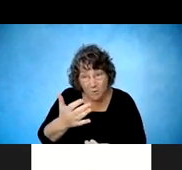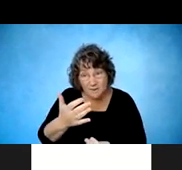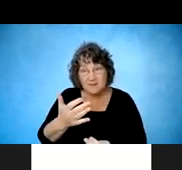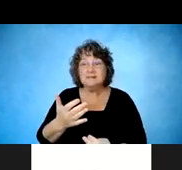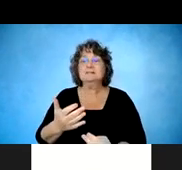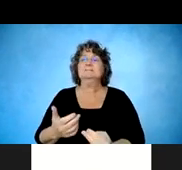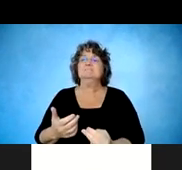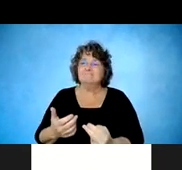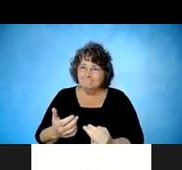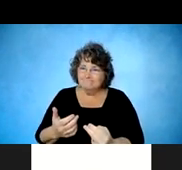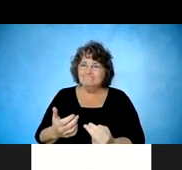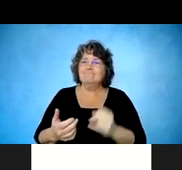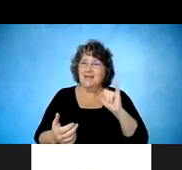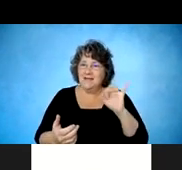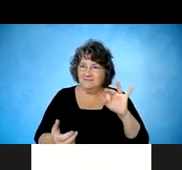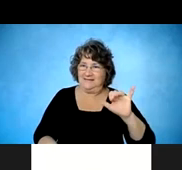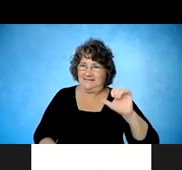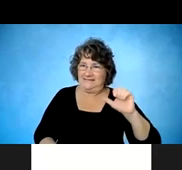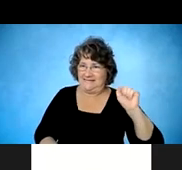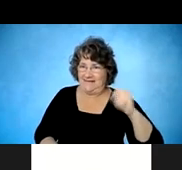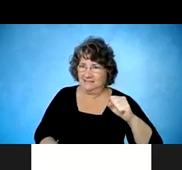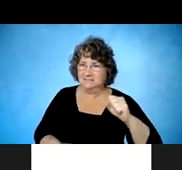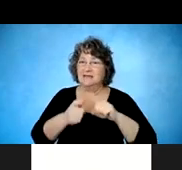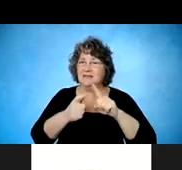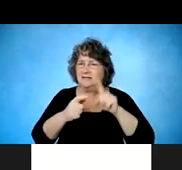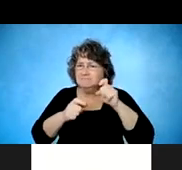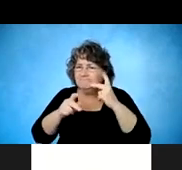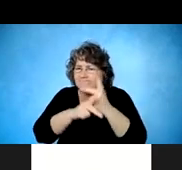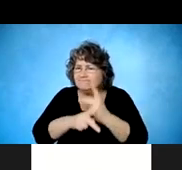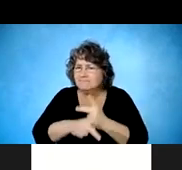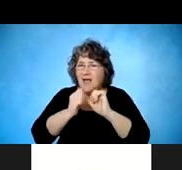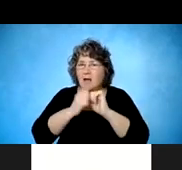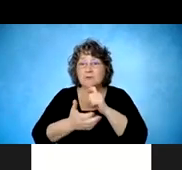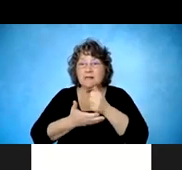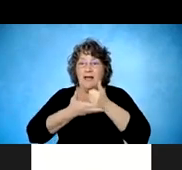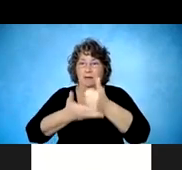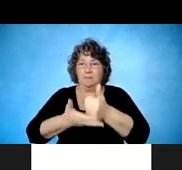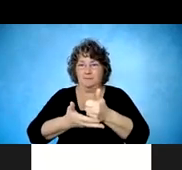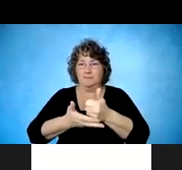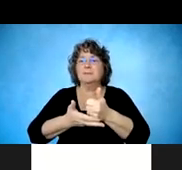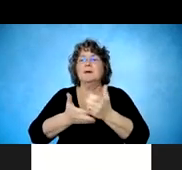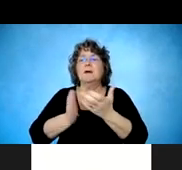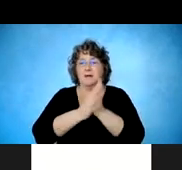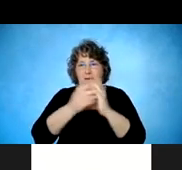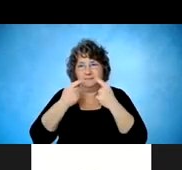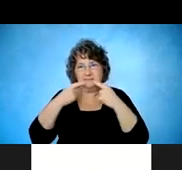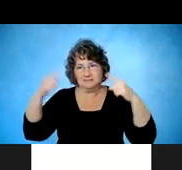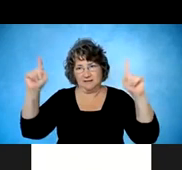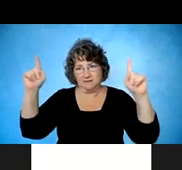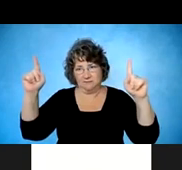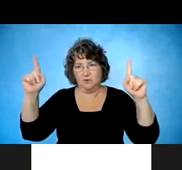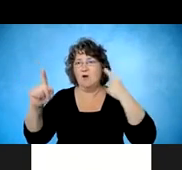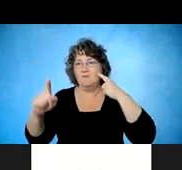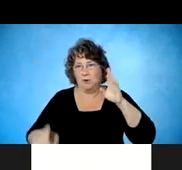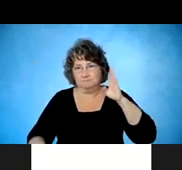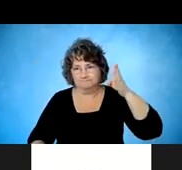that they can be successful in their vocational aptitudes and looking into what their future could be as